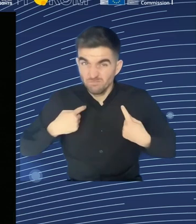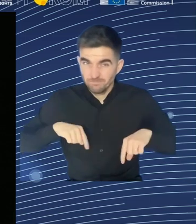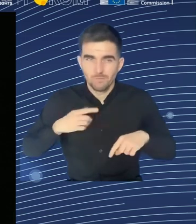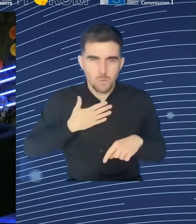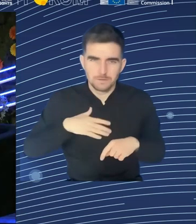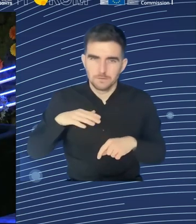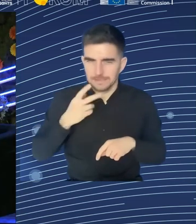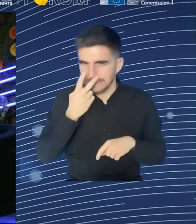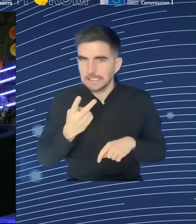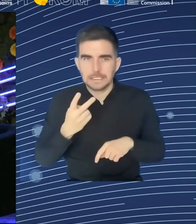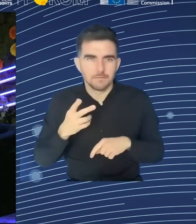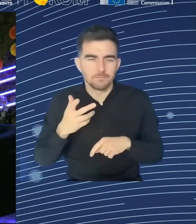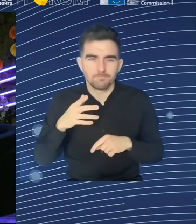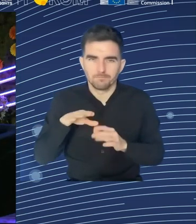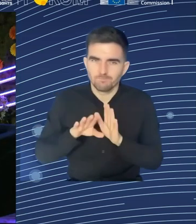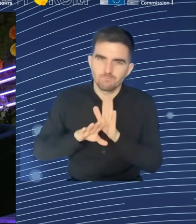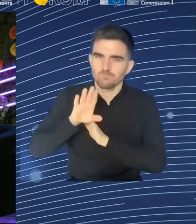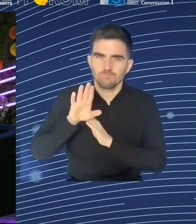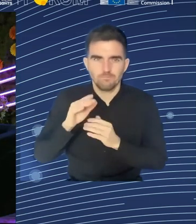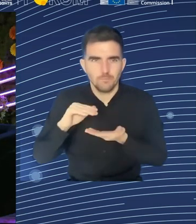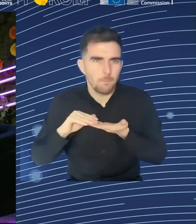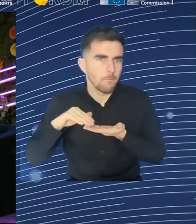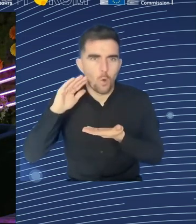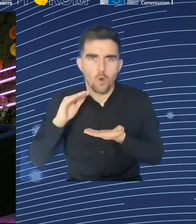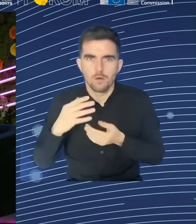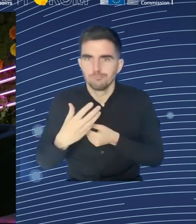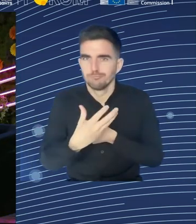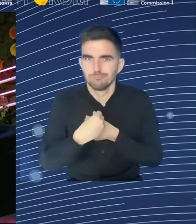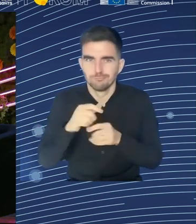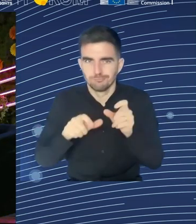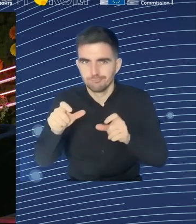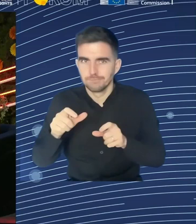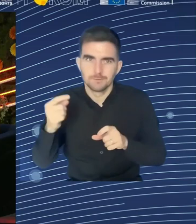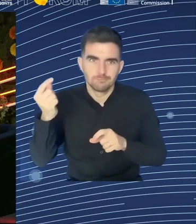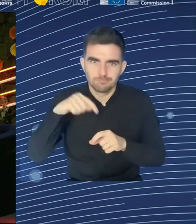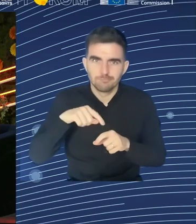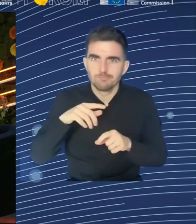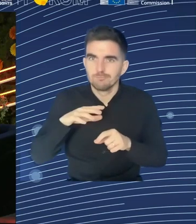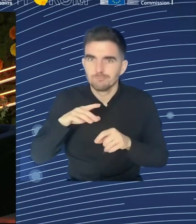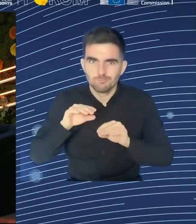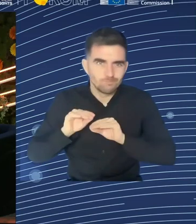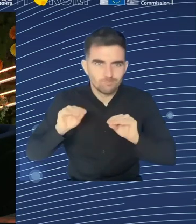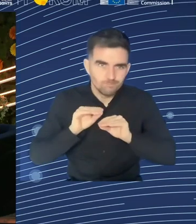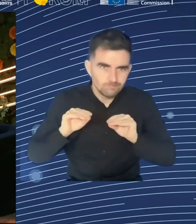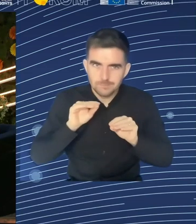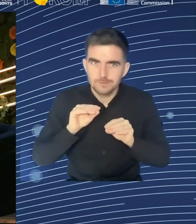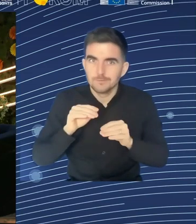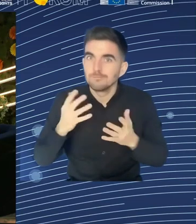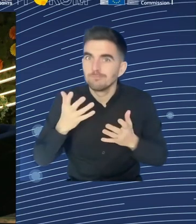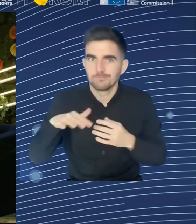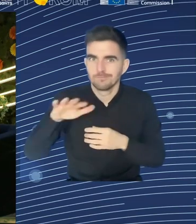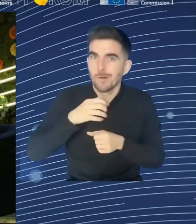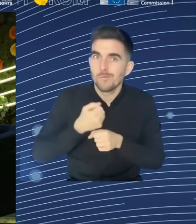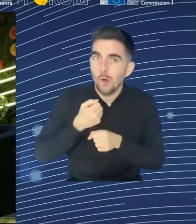there is also this part of the debate, which is to the policymakers. I mean, we talked before about the inactive and the unemployed where the policymakers,